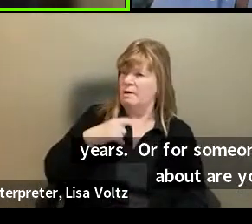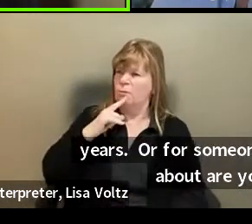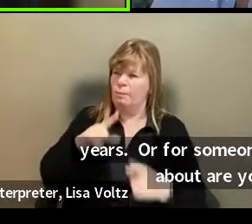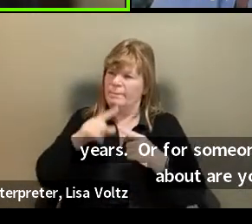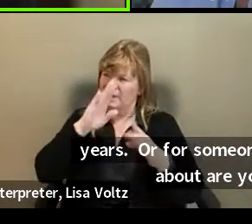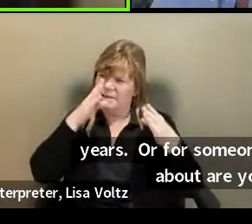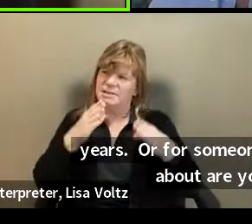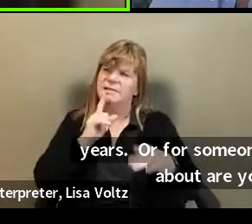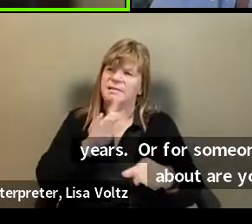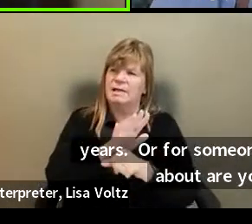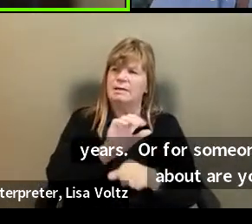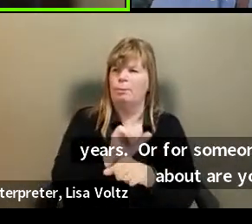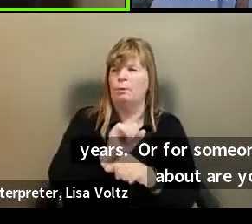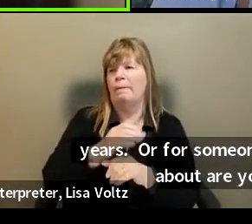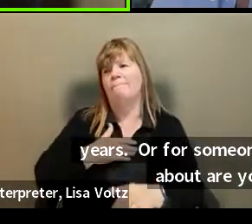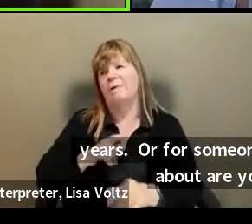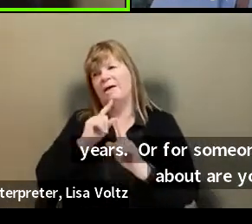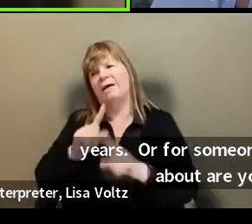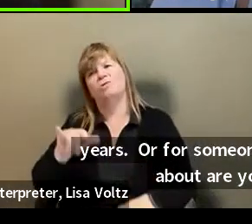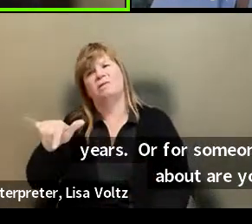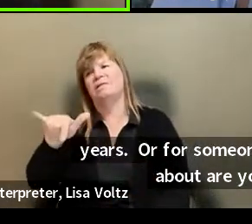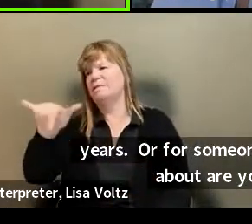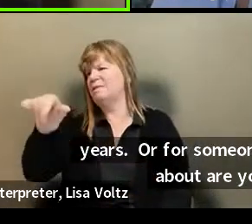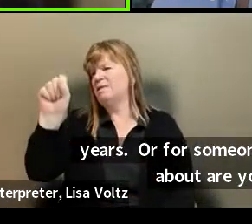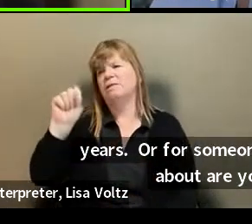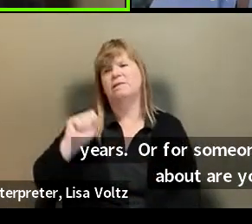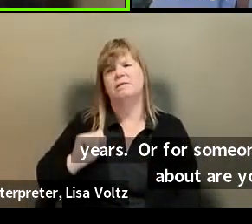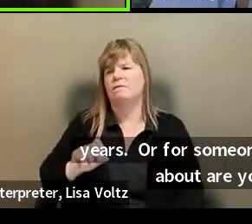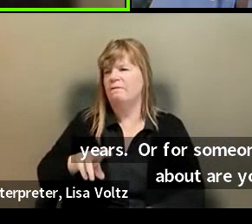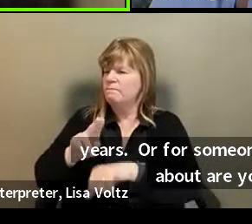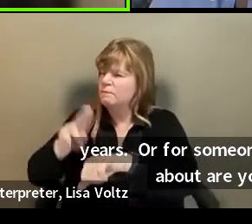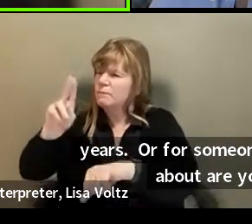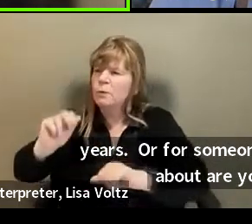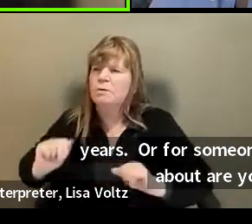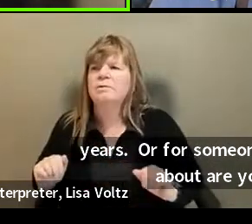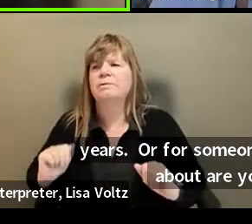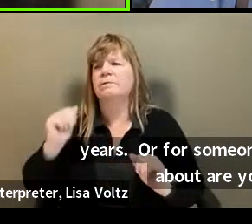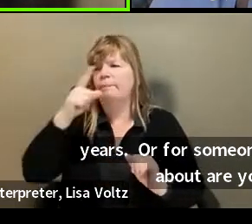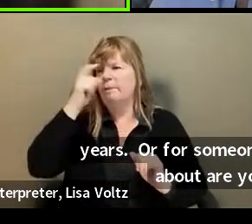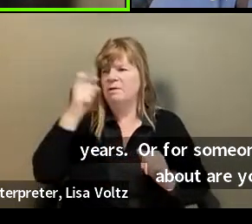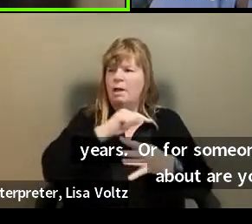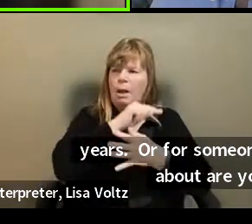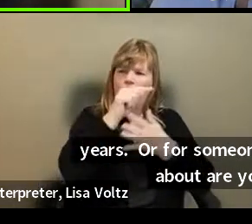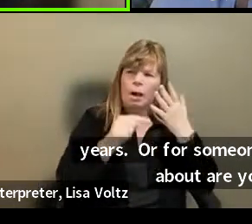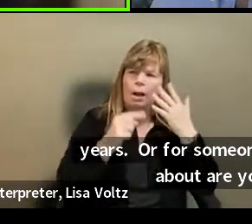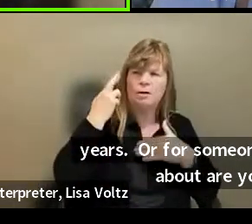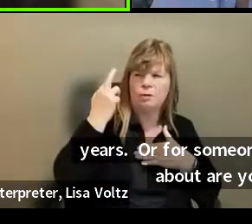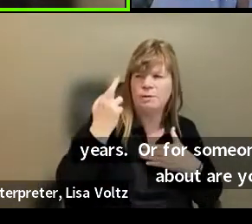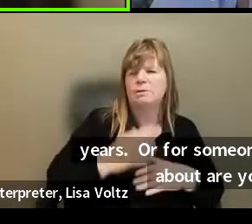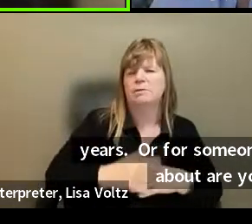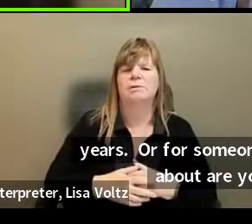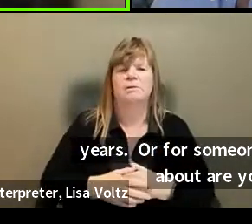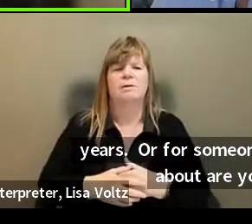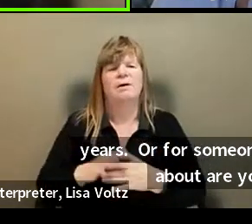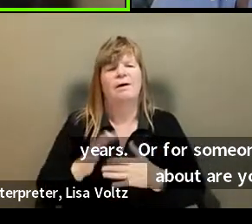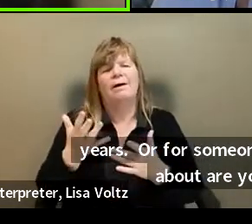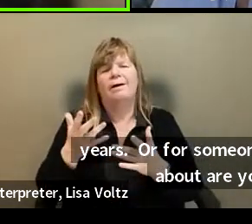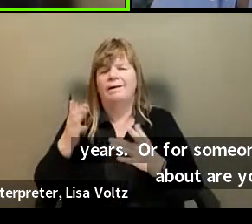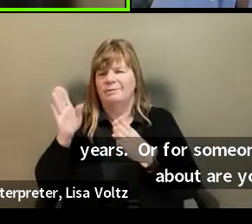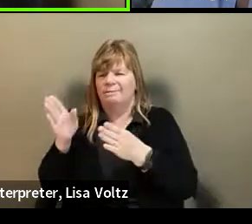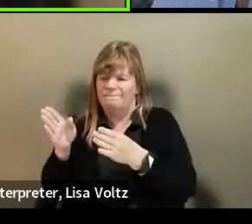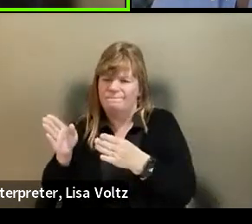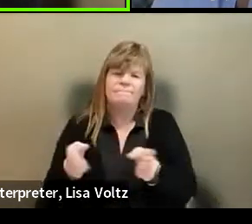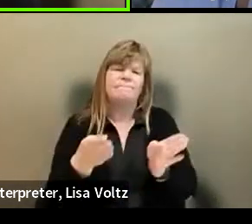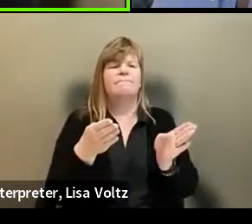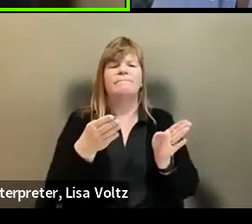employee and the answer I can give you is absolutely a resounding yes, because of all of these reasons, X, Y, and Z. Um, sort of trying to flip